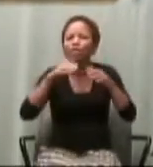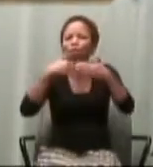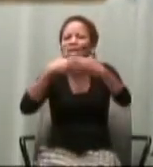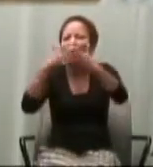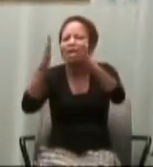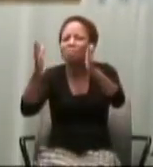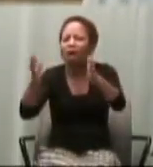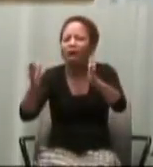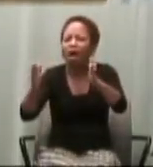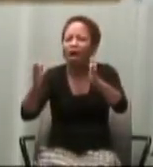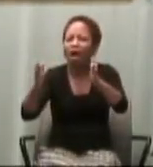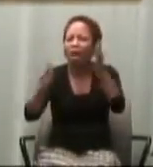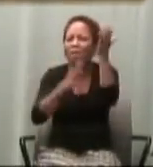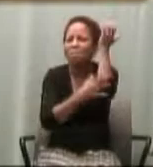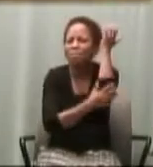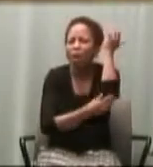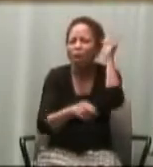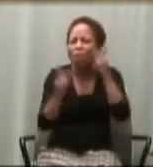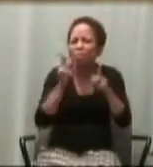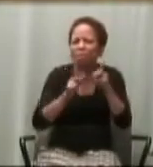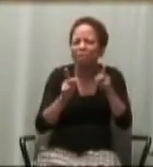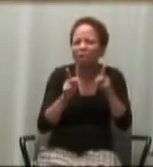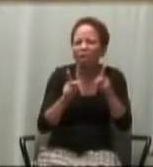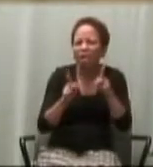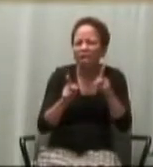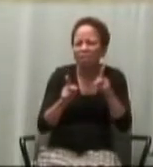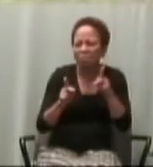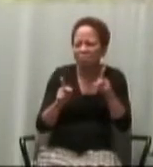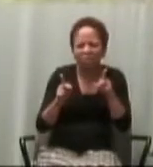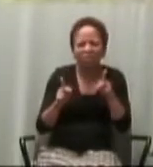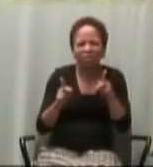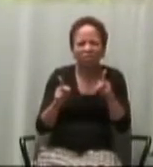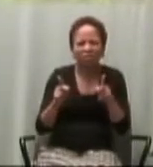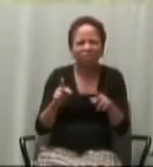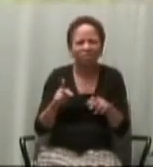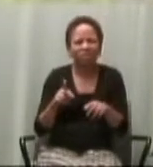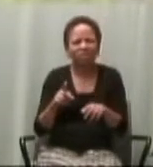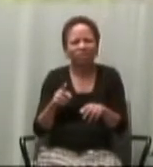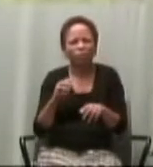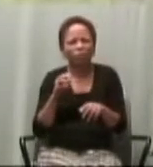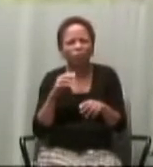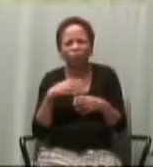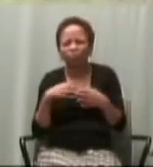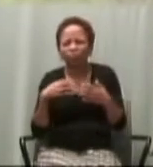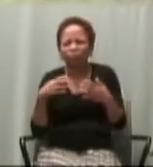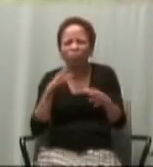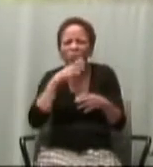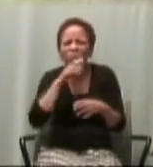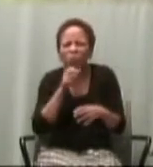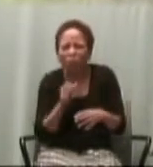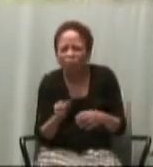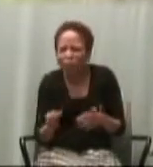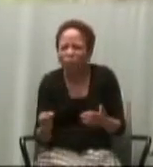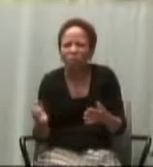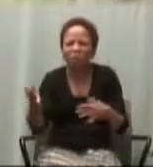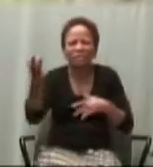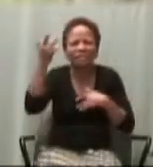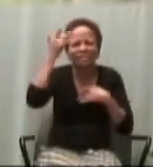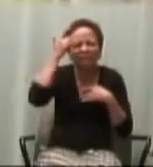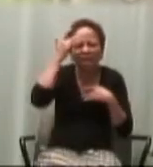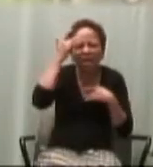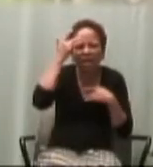in our abandoned in those at homes the aged the vulnerable